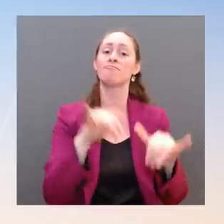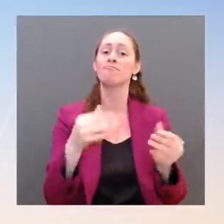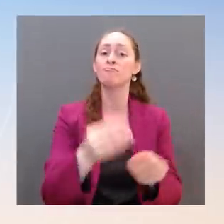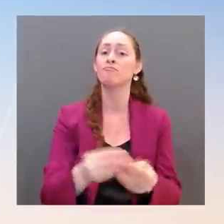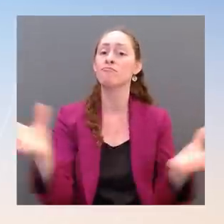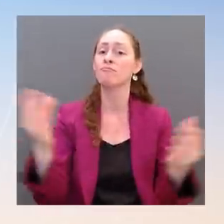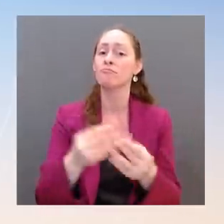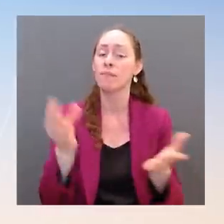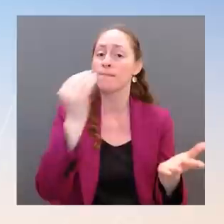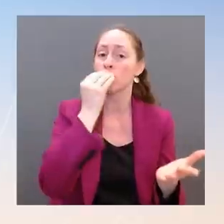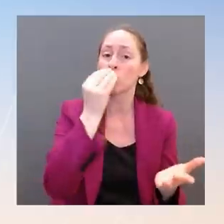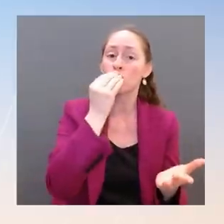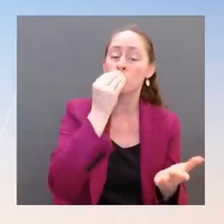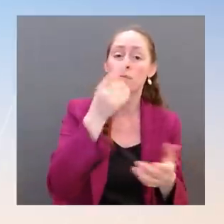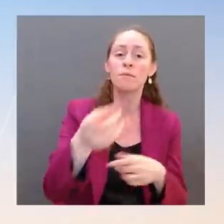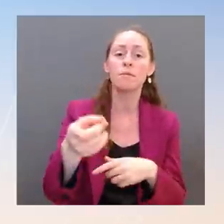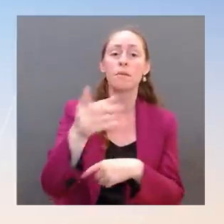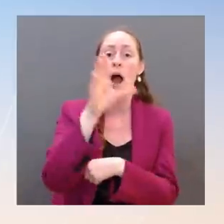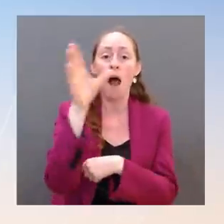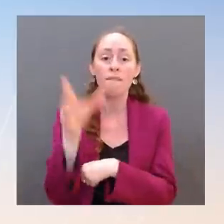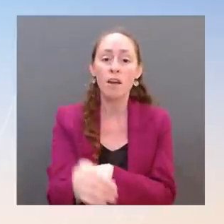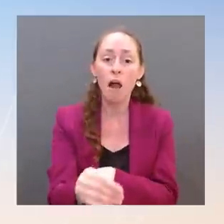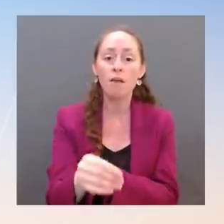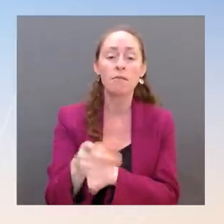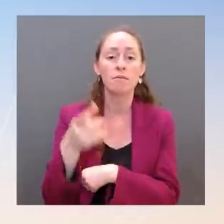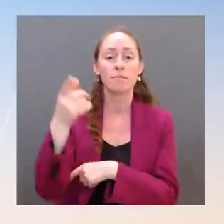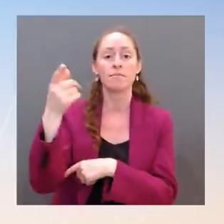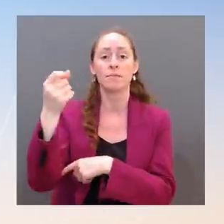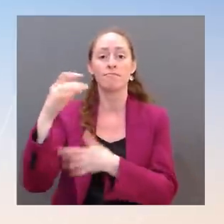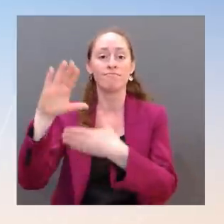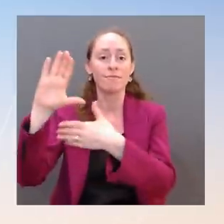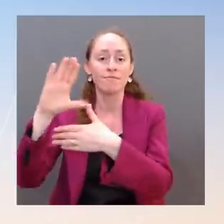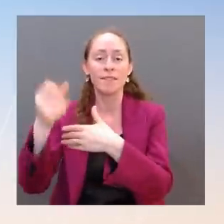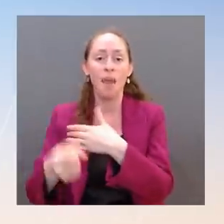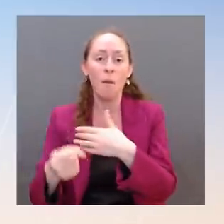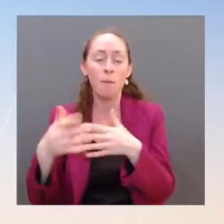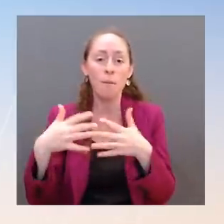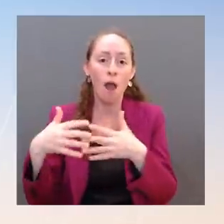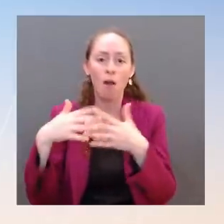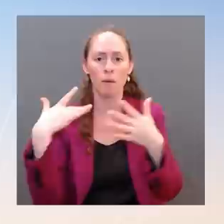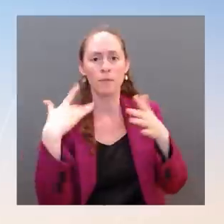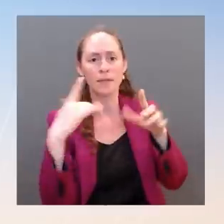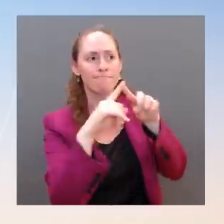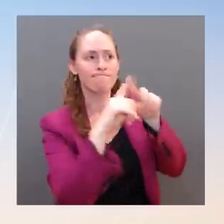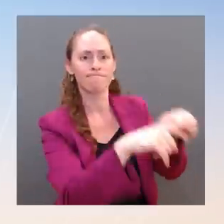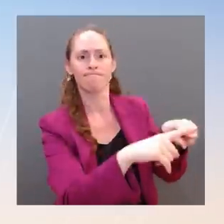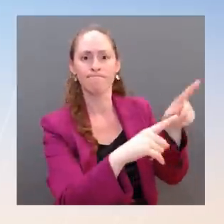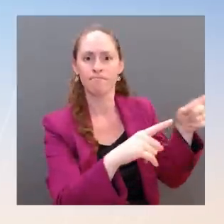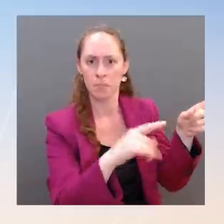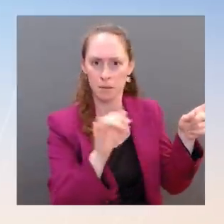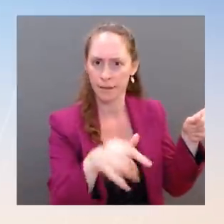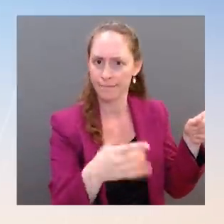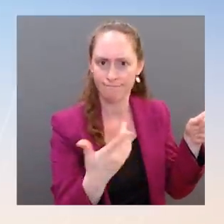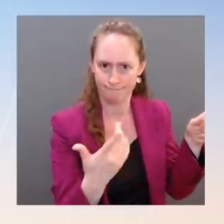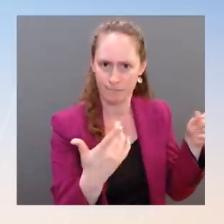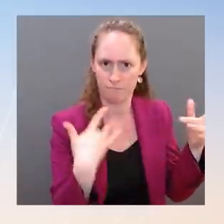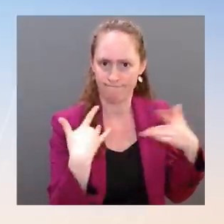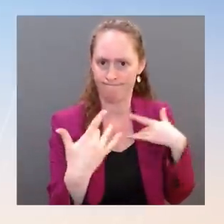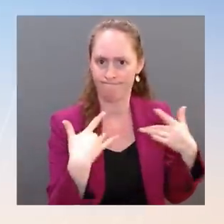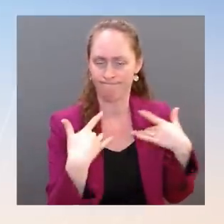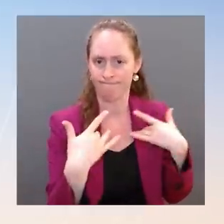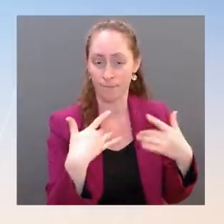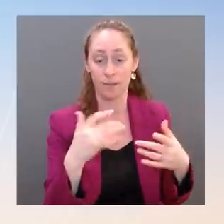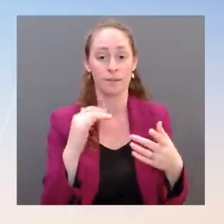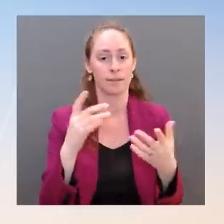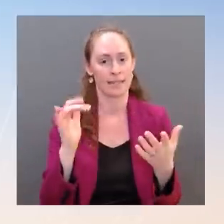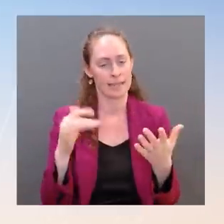Asia, and everywhere else. And that is true in two critical respects. First, Russia is bombarding